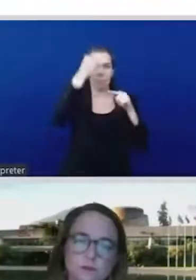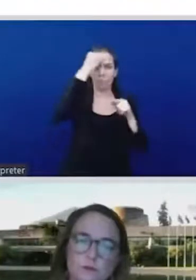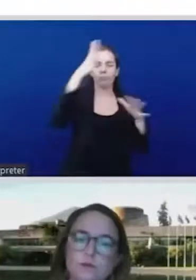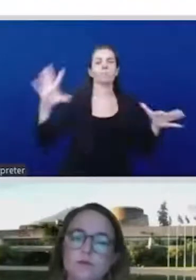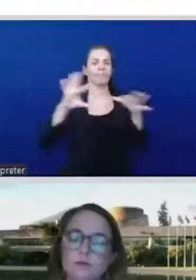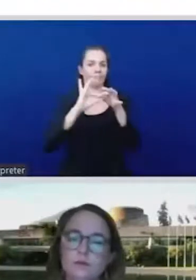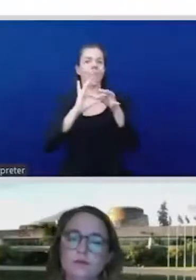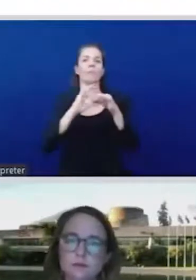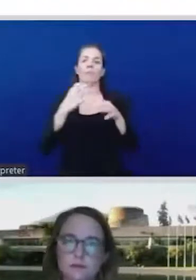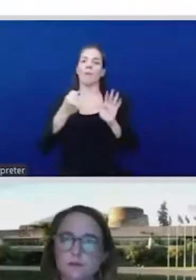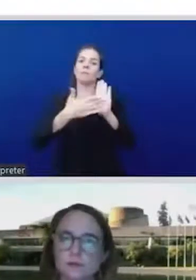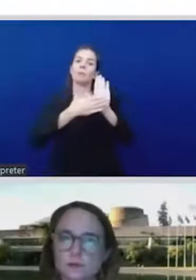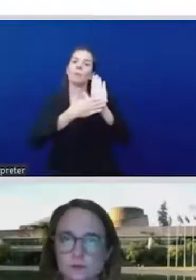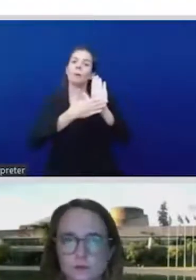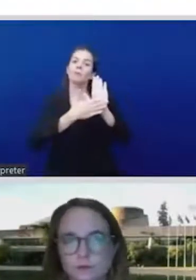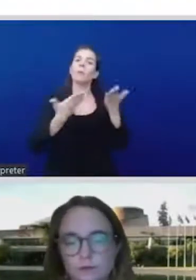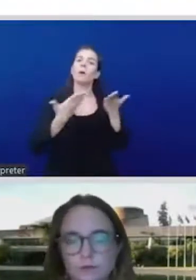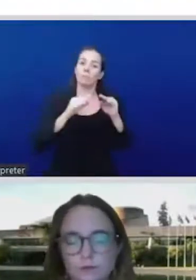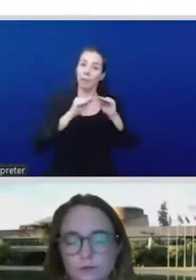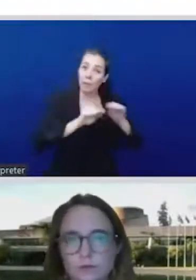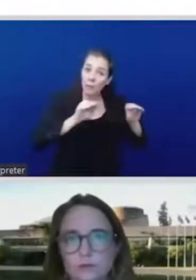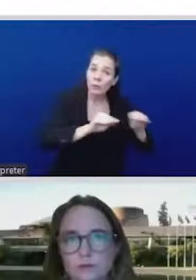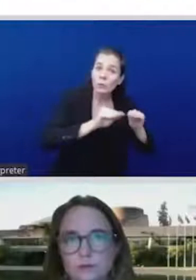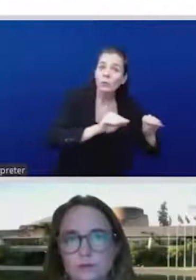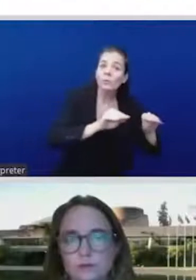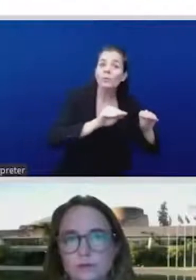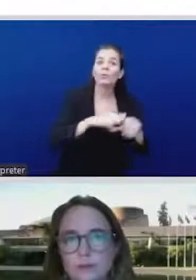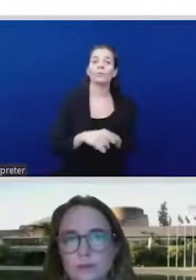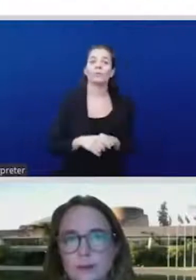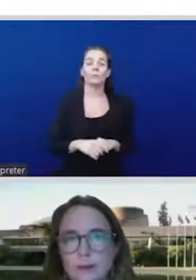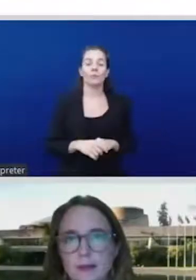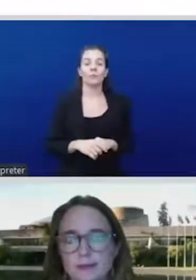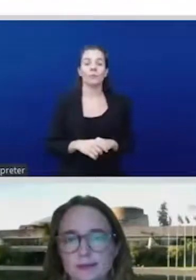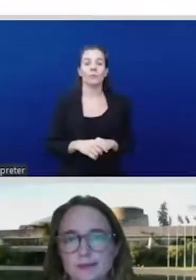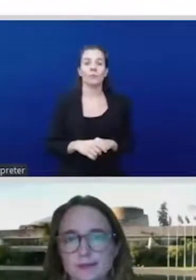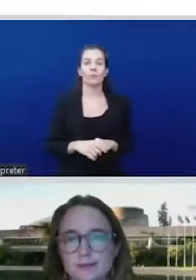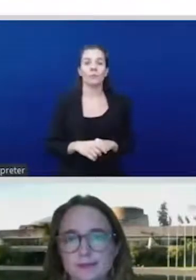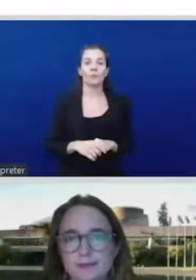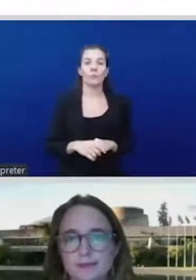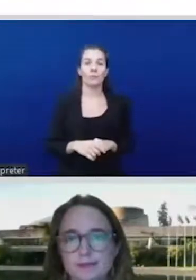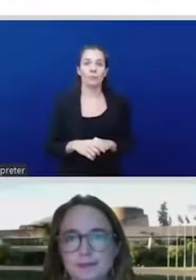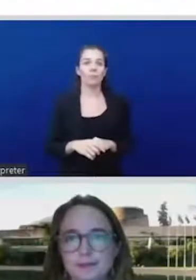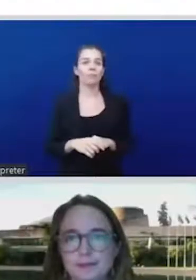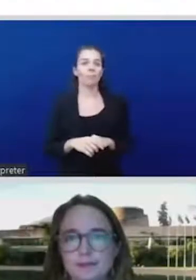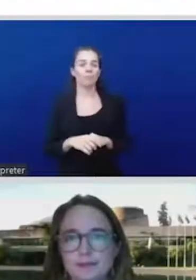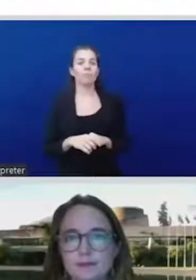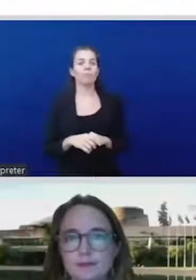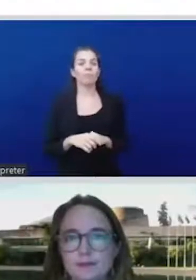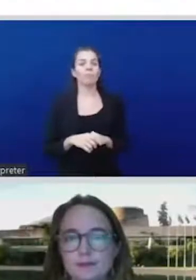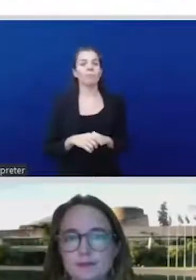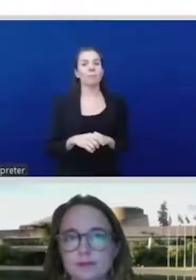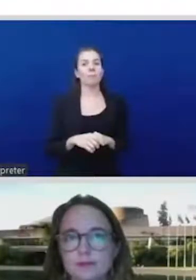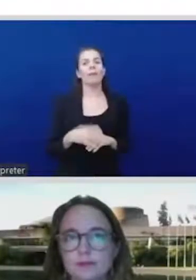We are still seen as invisible. We are continued to be exploited and this exploitation